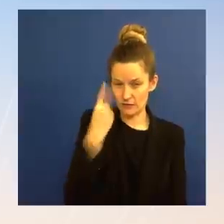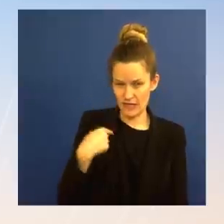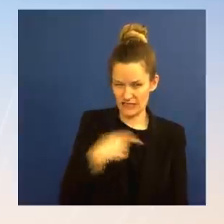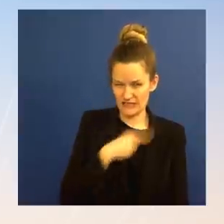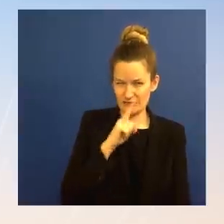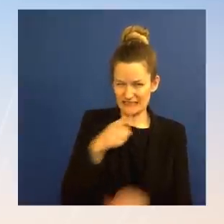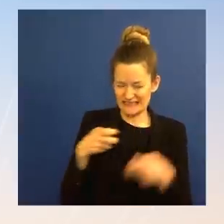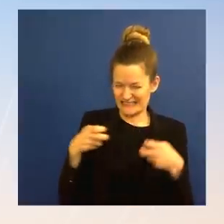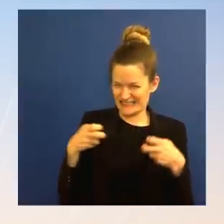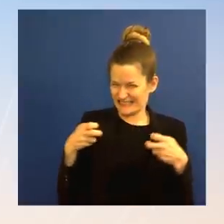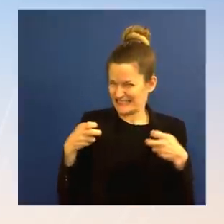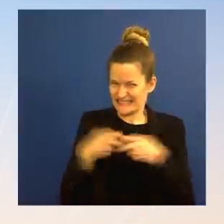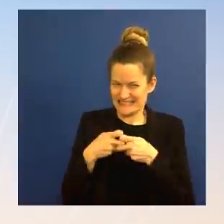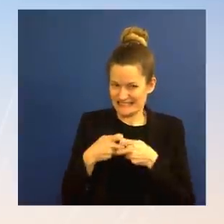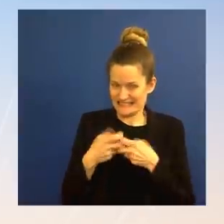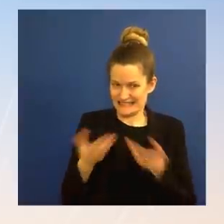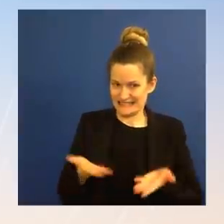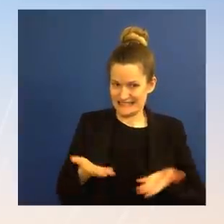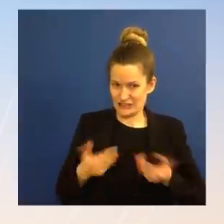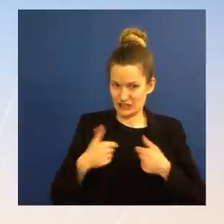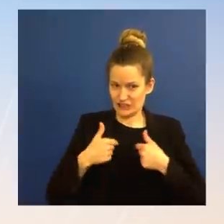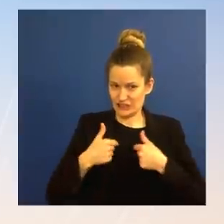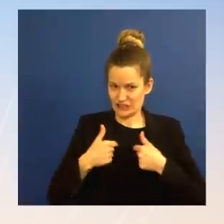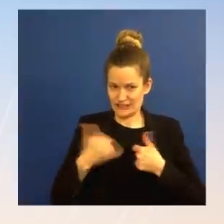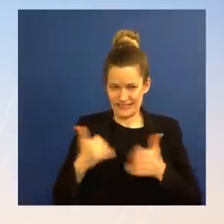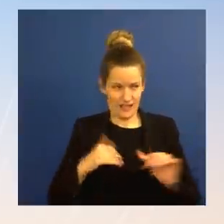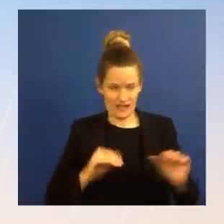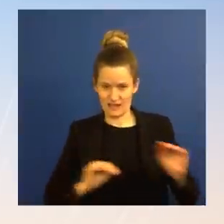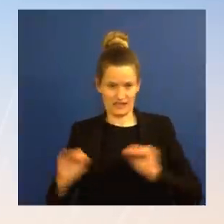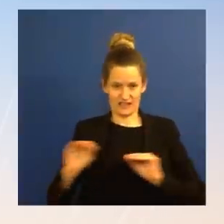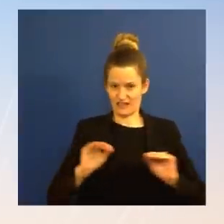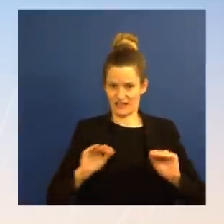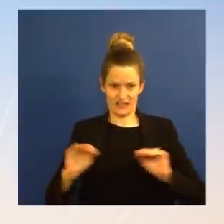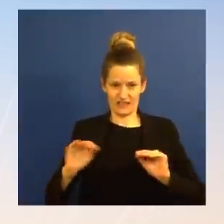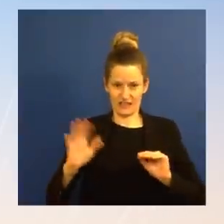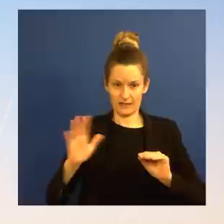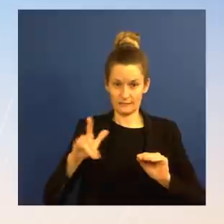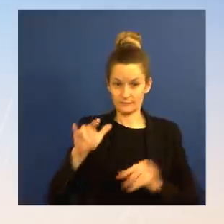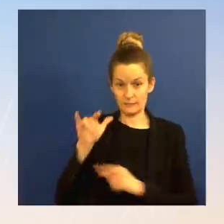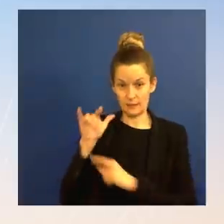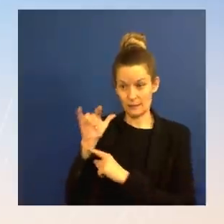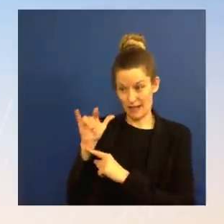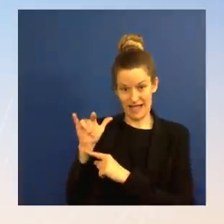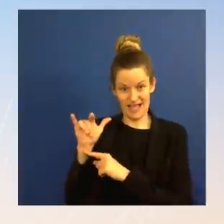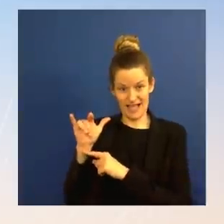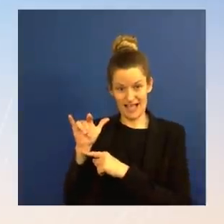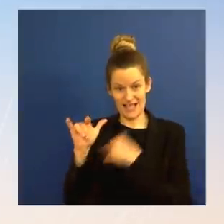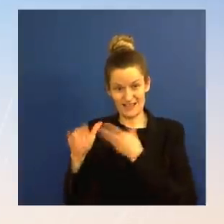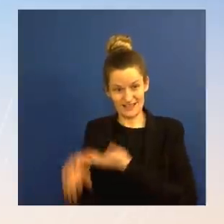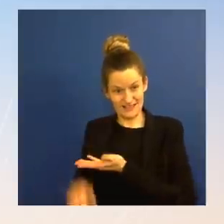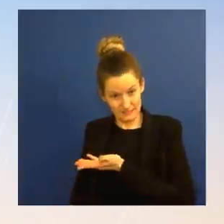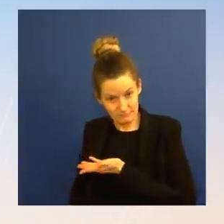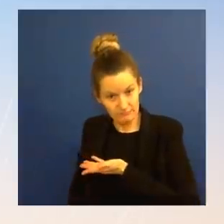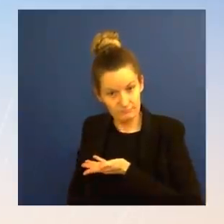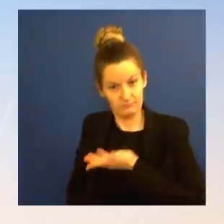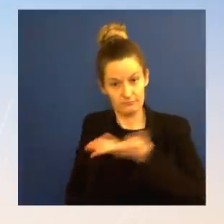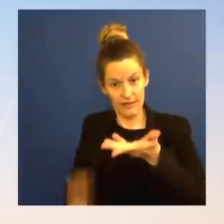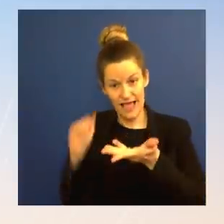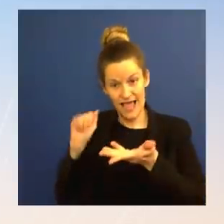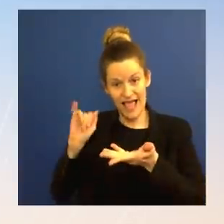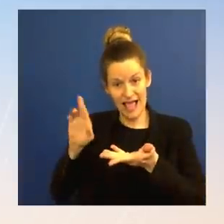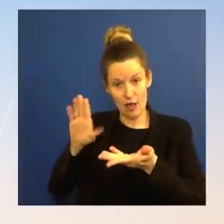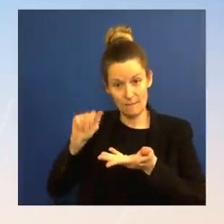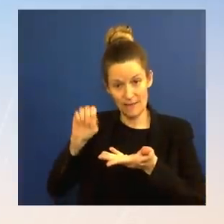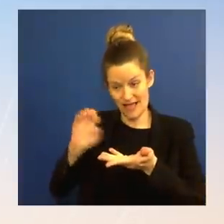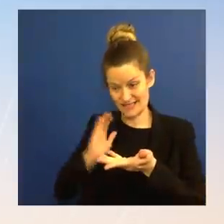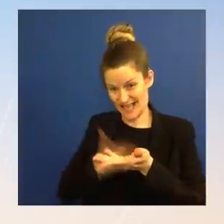from U.S. air bases, right? That they spoke to yesterday. These planes, you can carting them down the